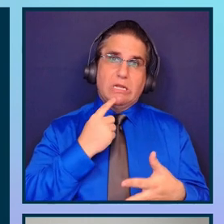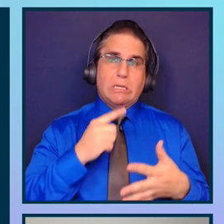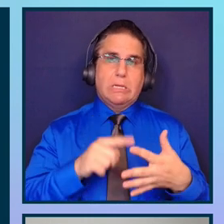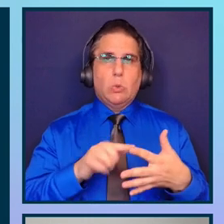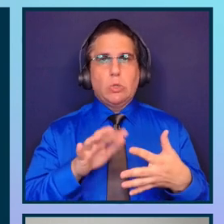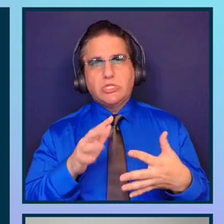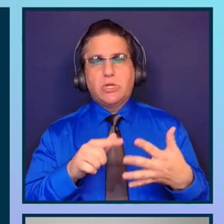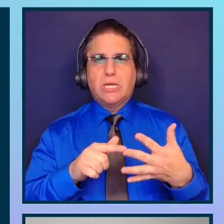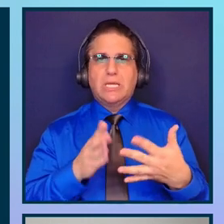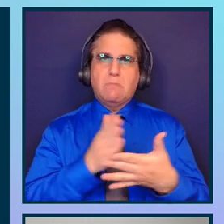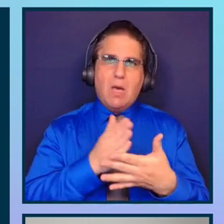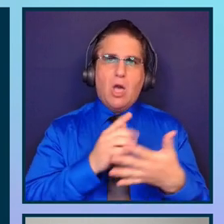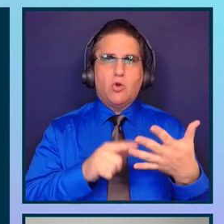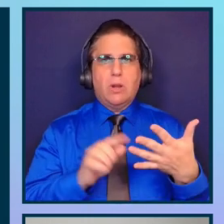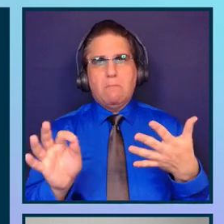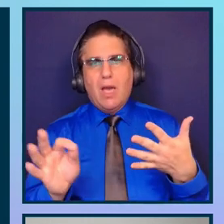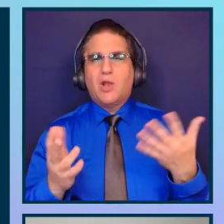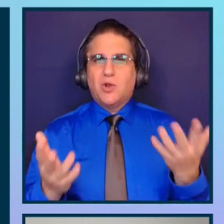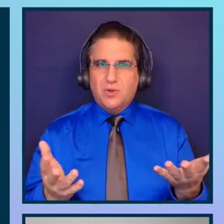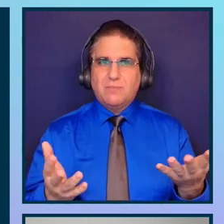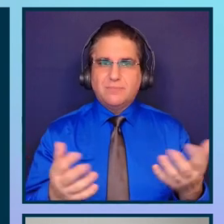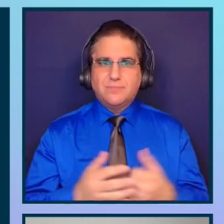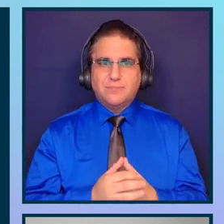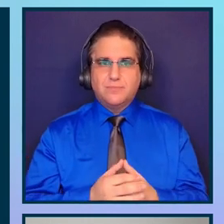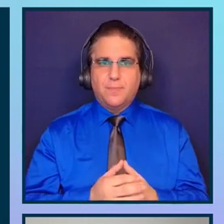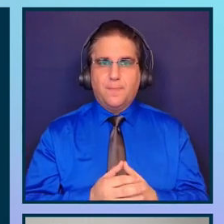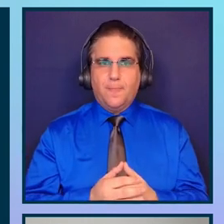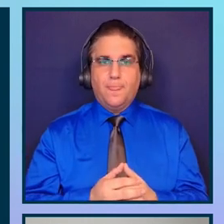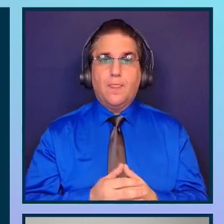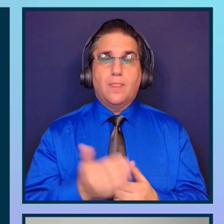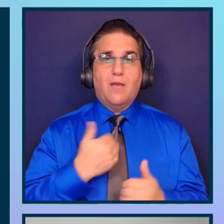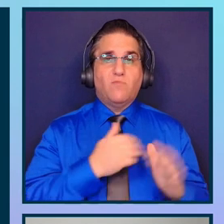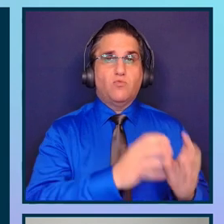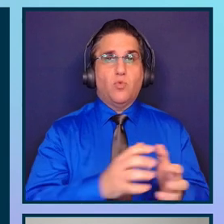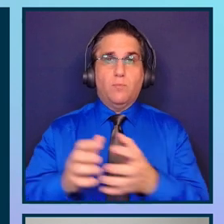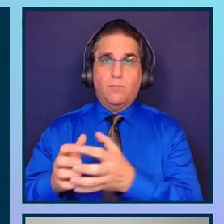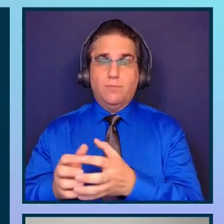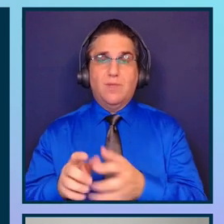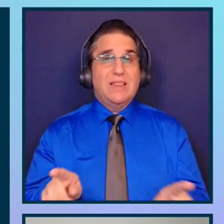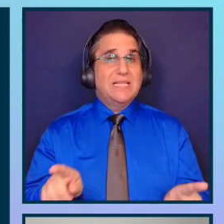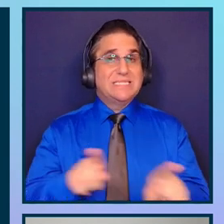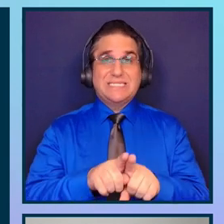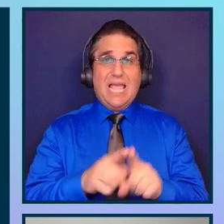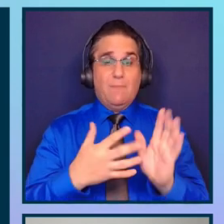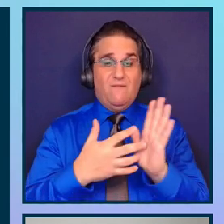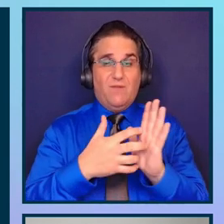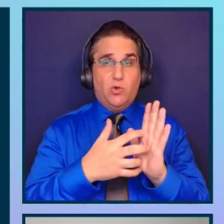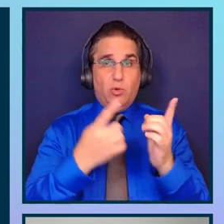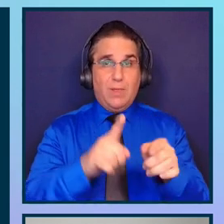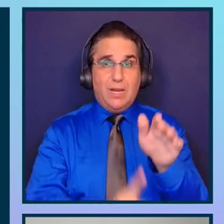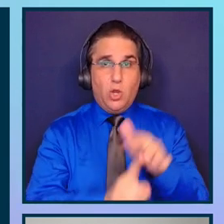moderate or minor. They are grouped if the same vulnerability has occurred